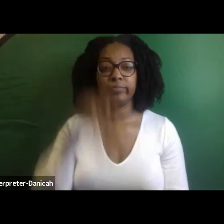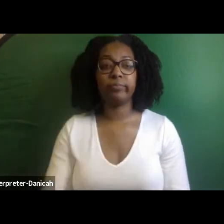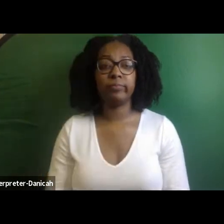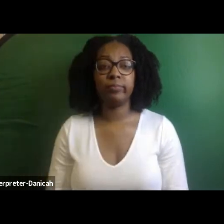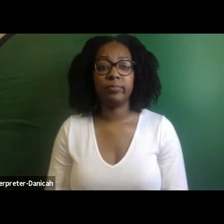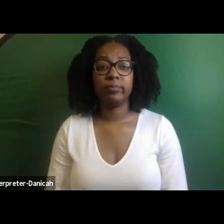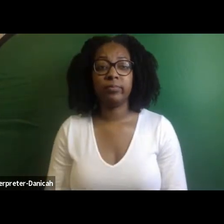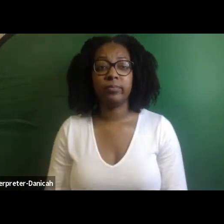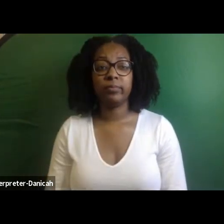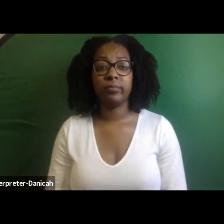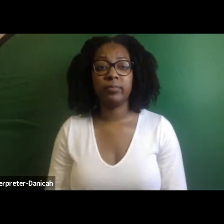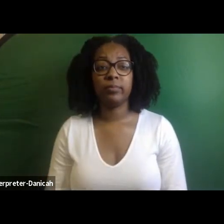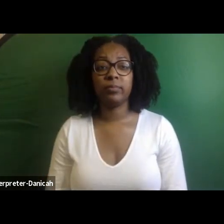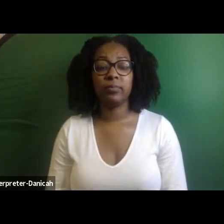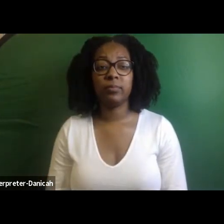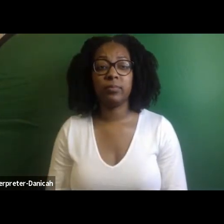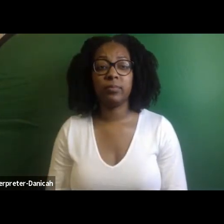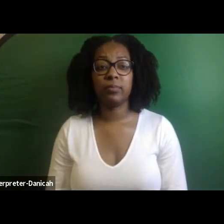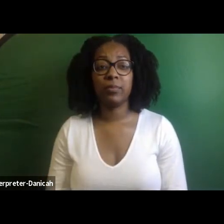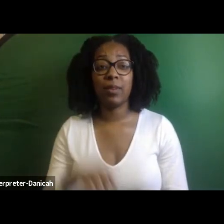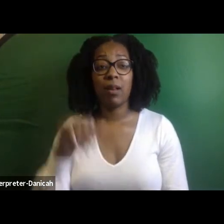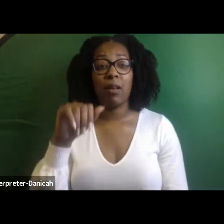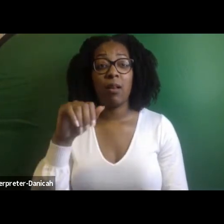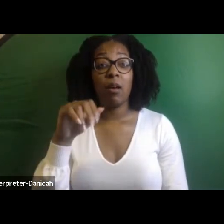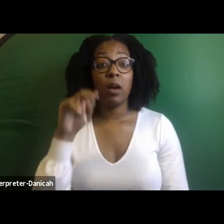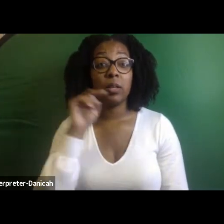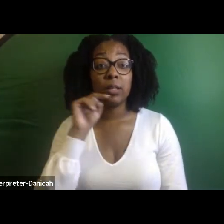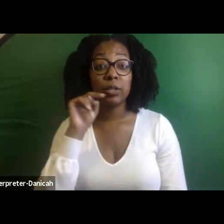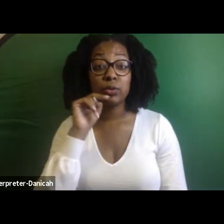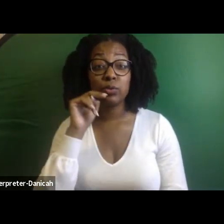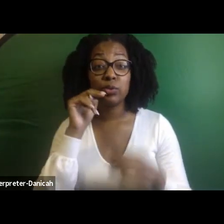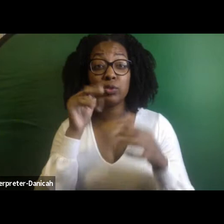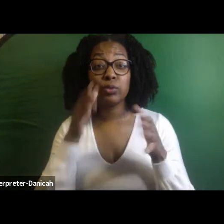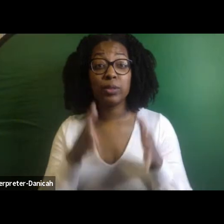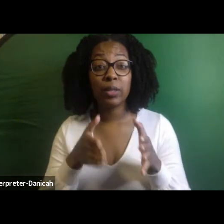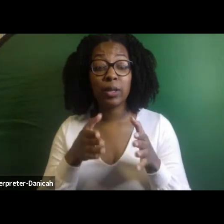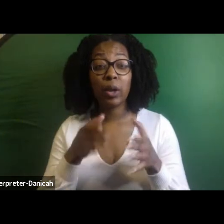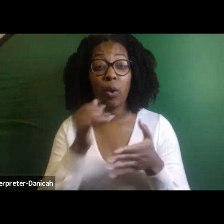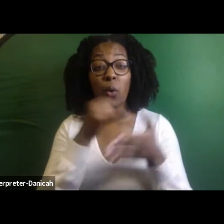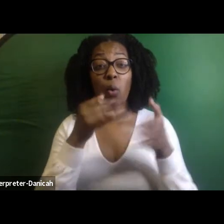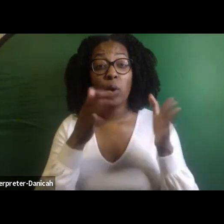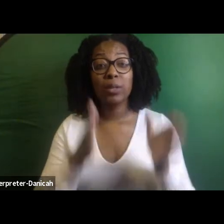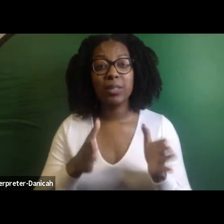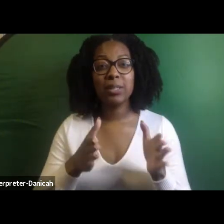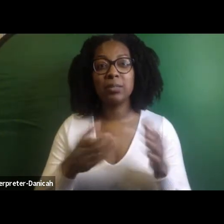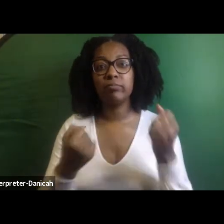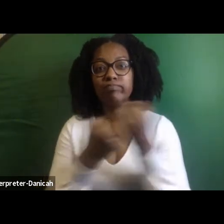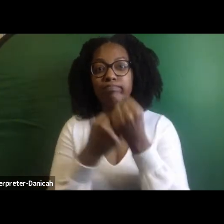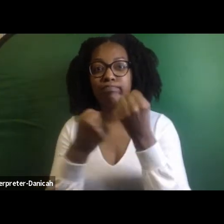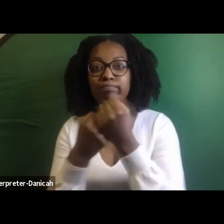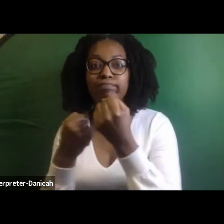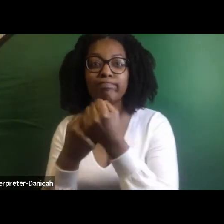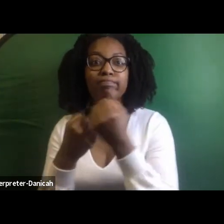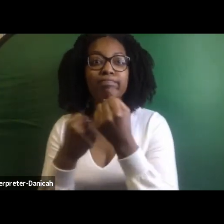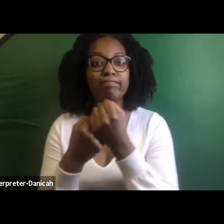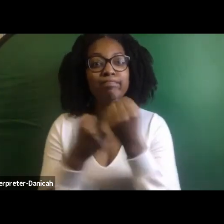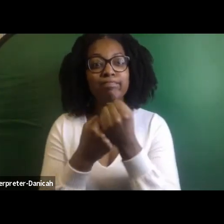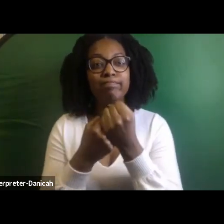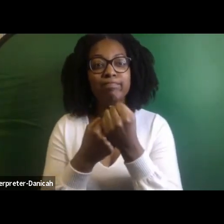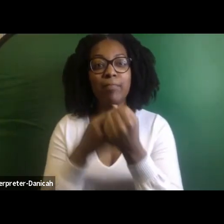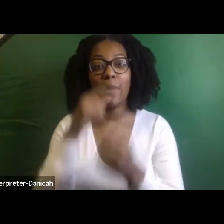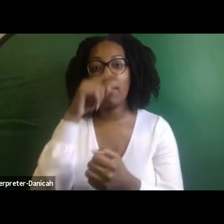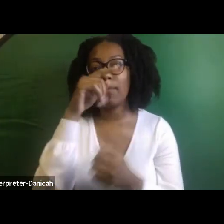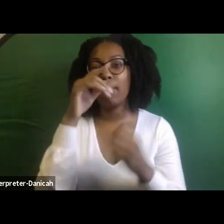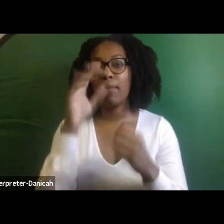from Nigeria. There's some artists out here who are really vocal and really trying to pave the, the path to open up space for us,